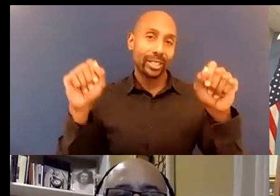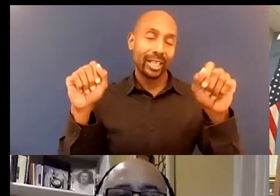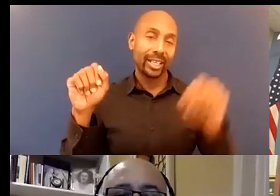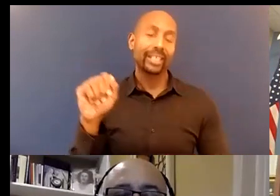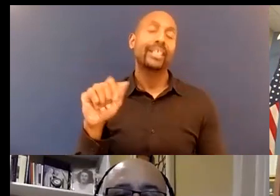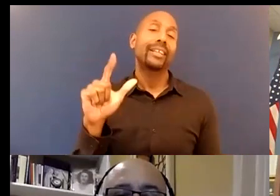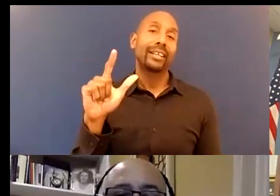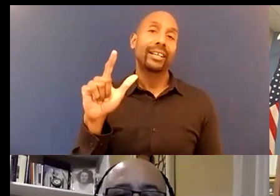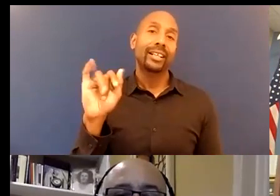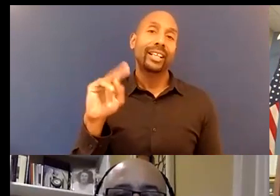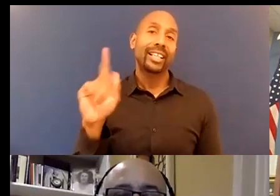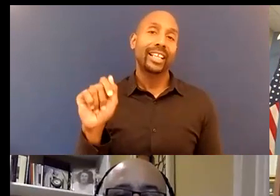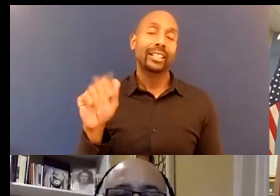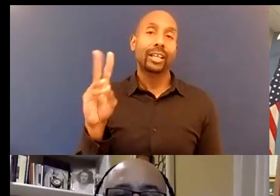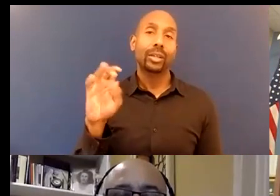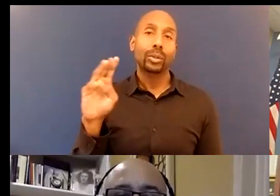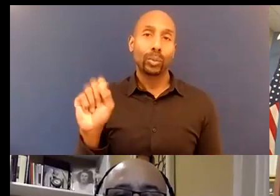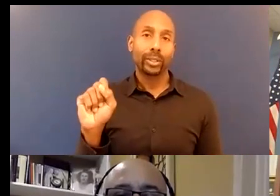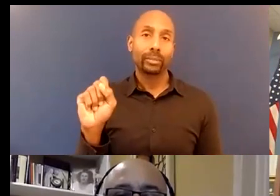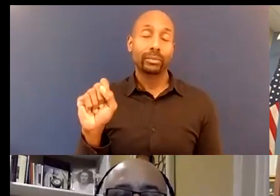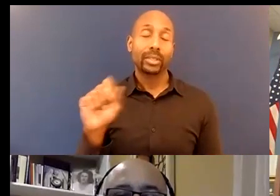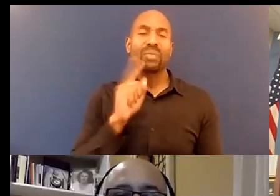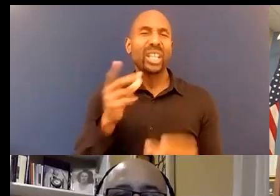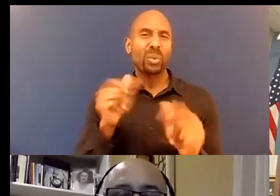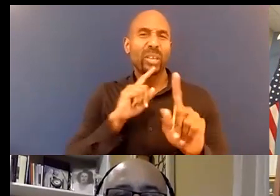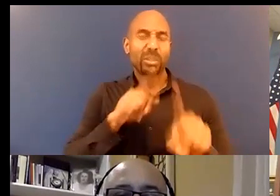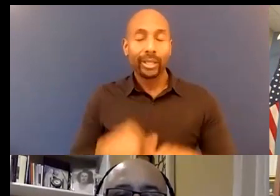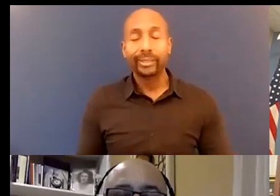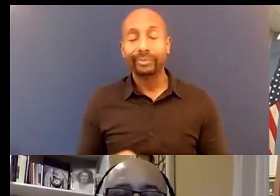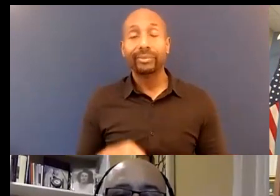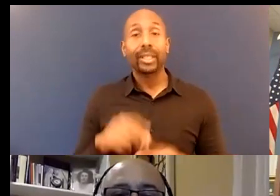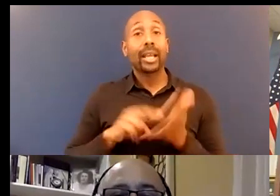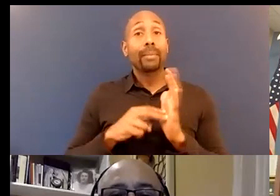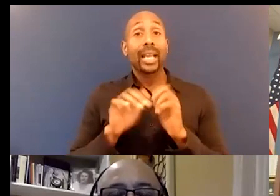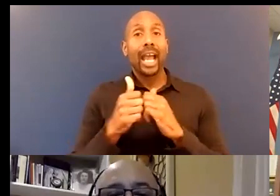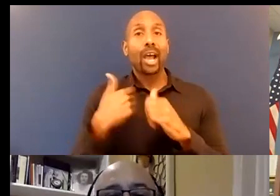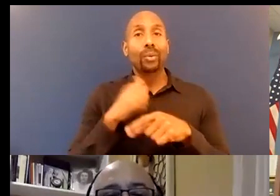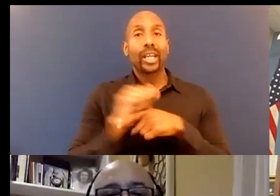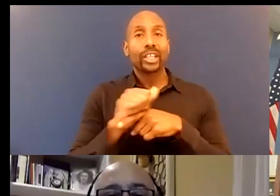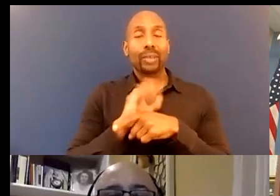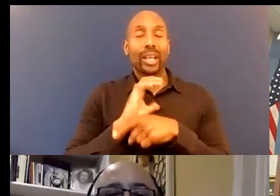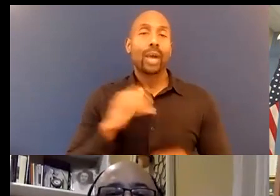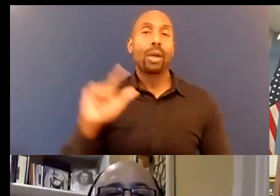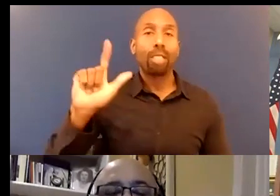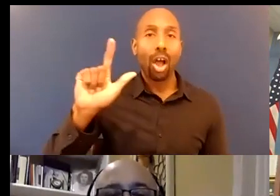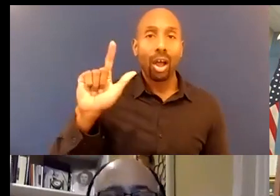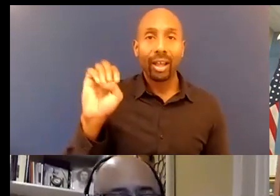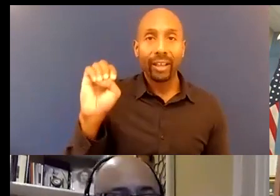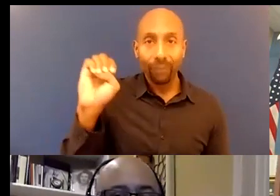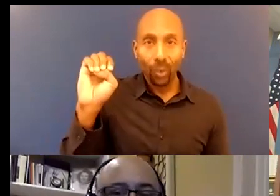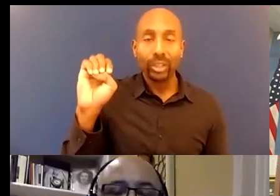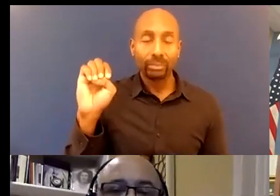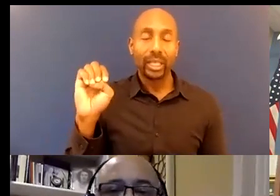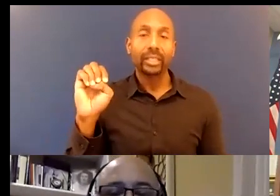To me, it's really how we are able to train our law enforcement personnel and really anyone in your organization on how to